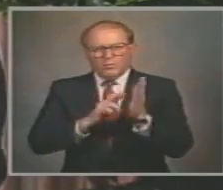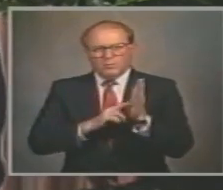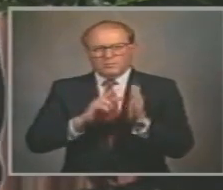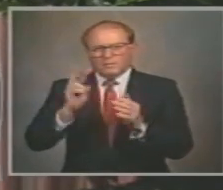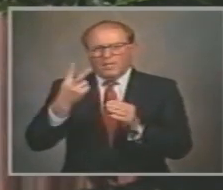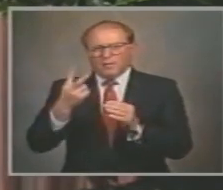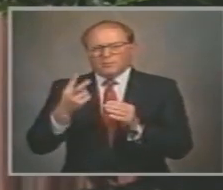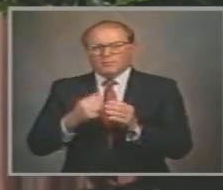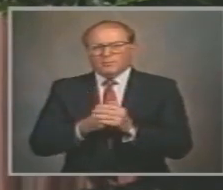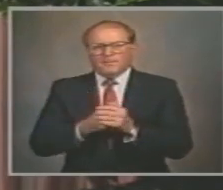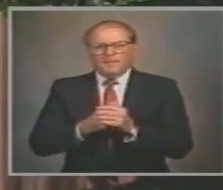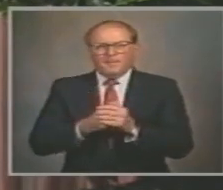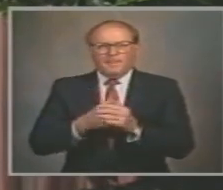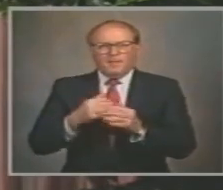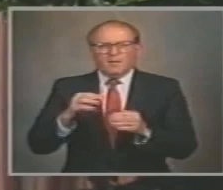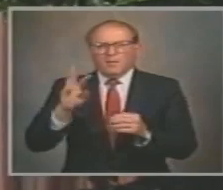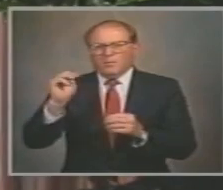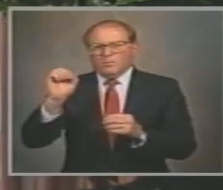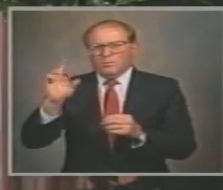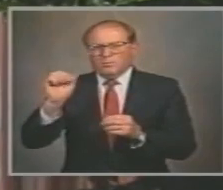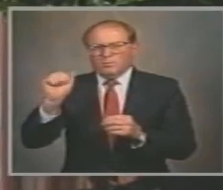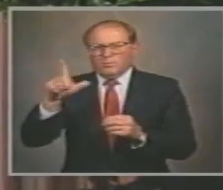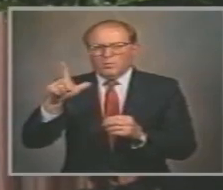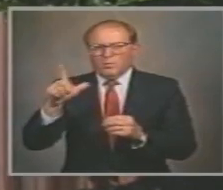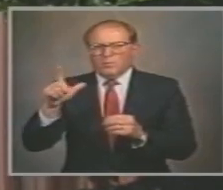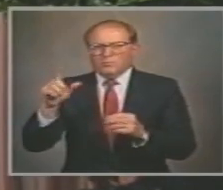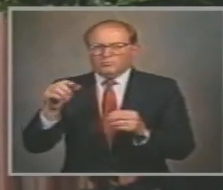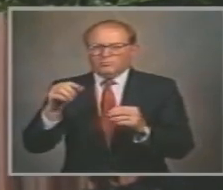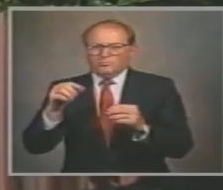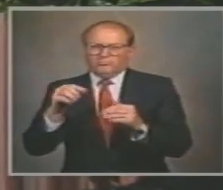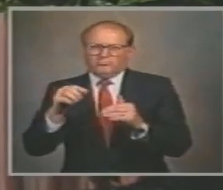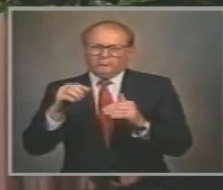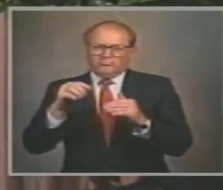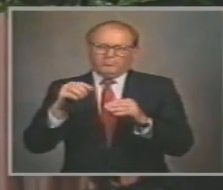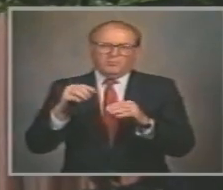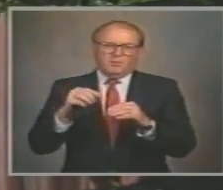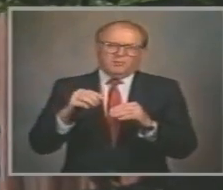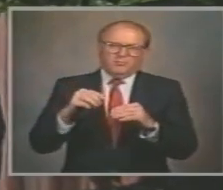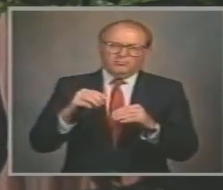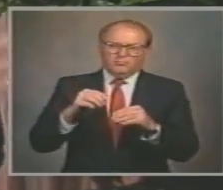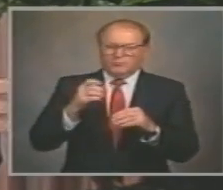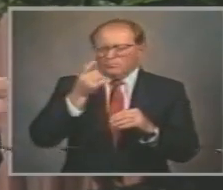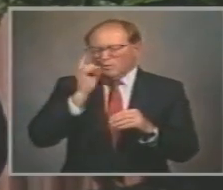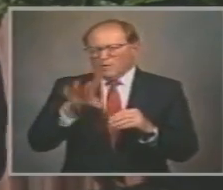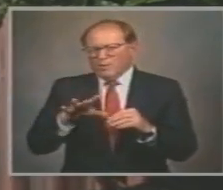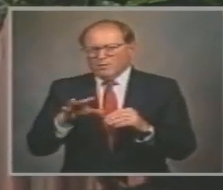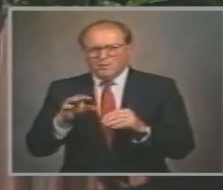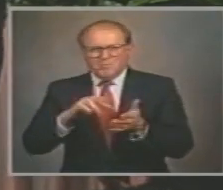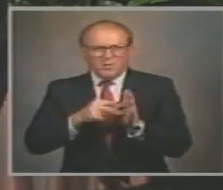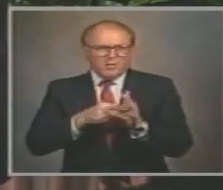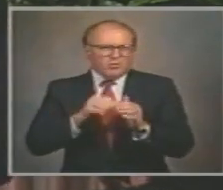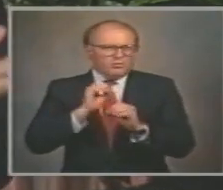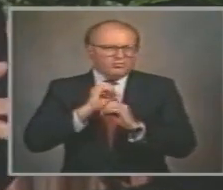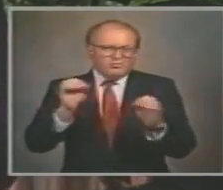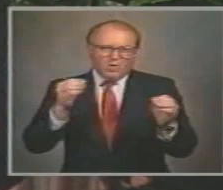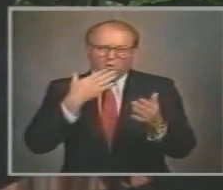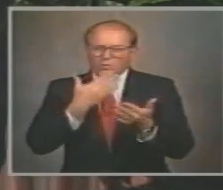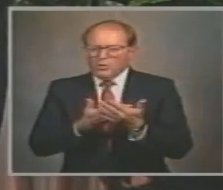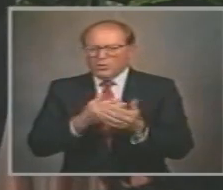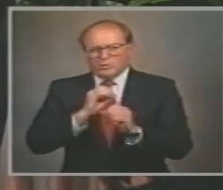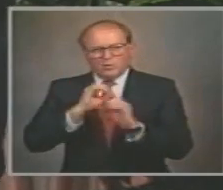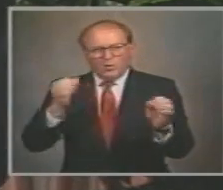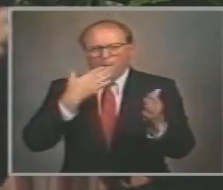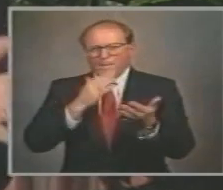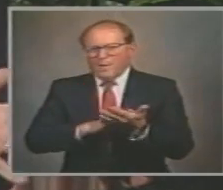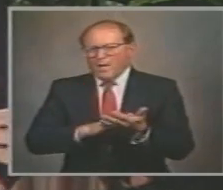two Moral neutrality Which means That there is No such thing As good Or bad Or right